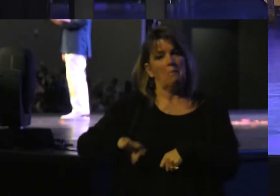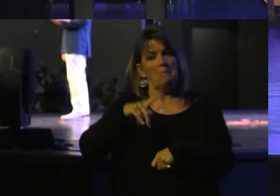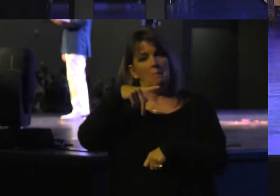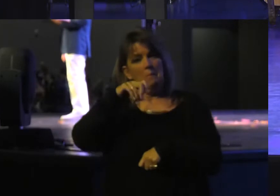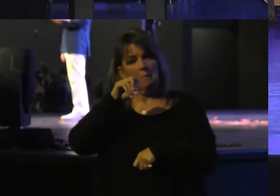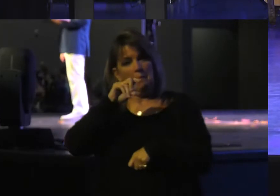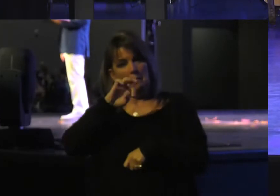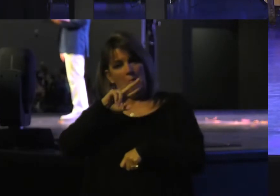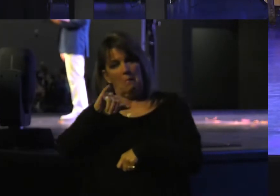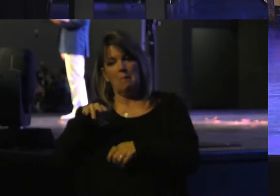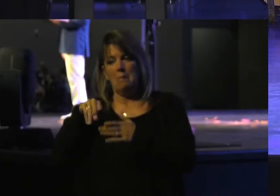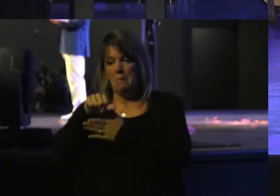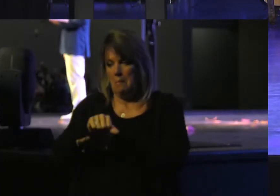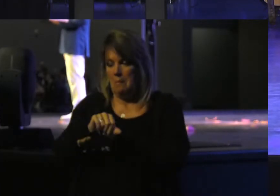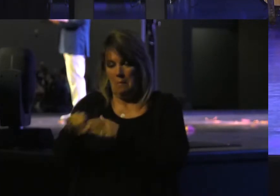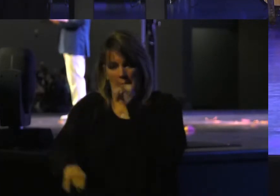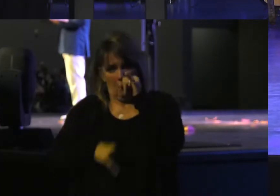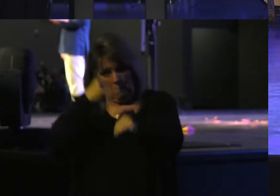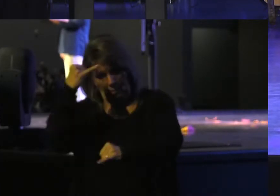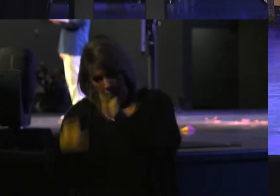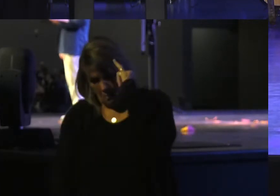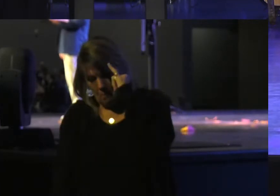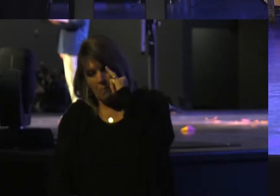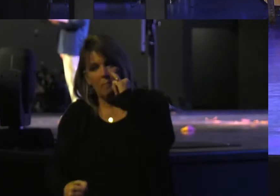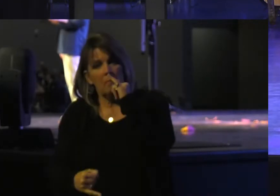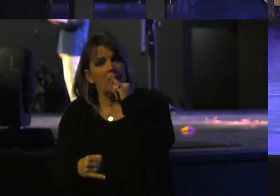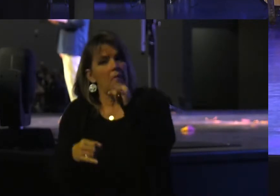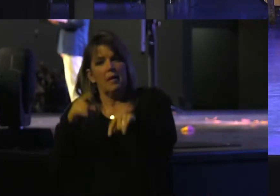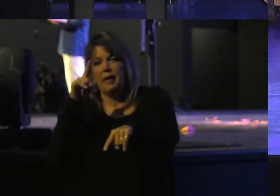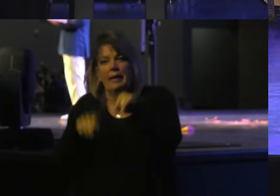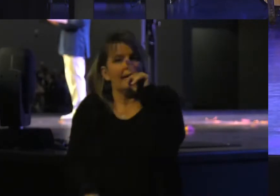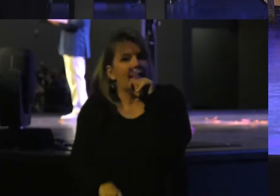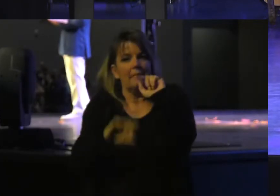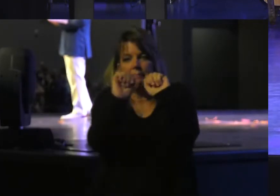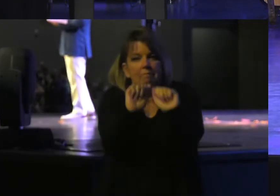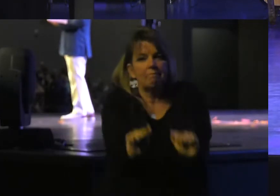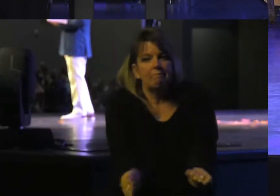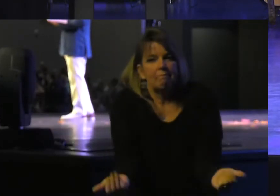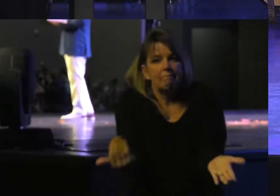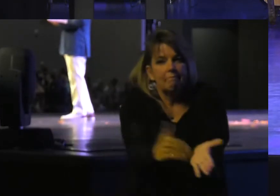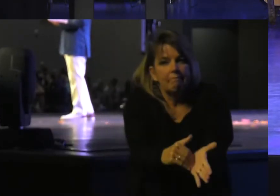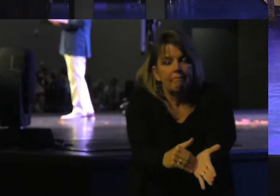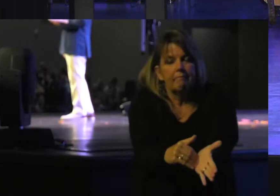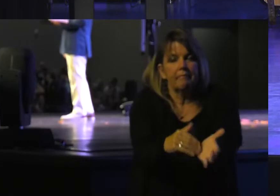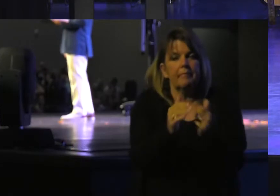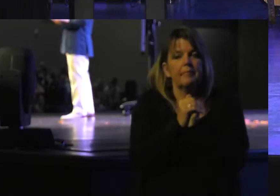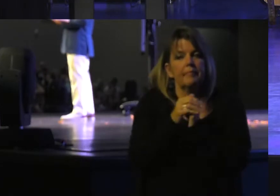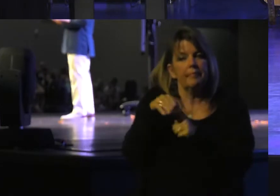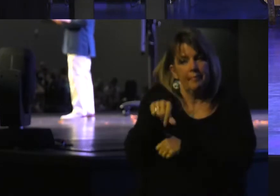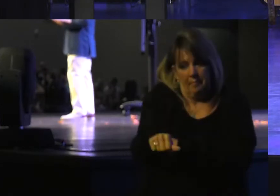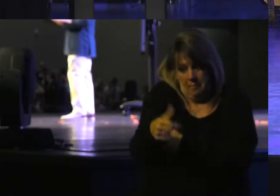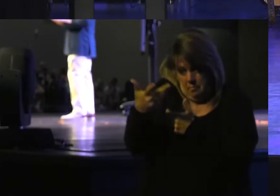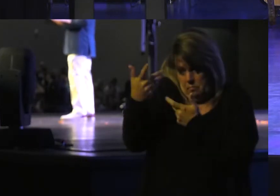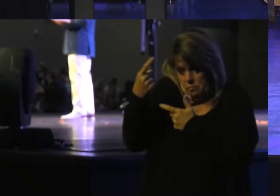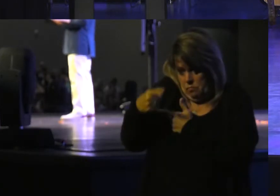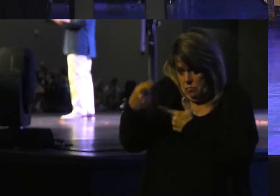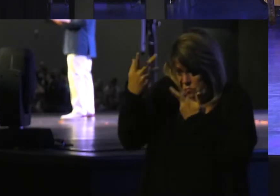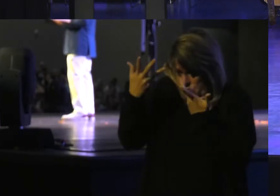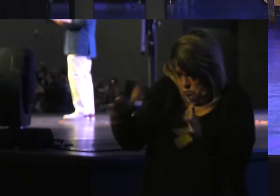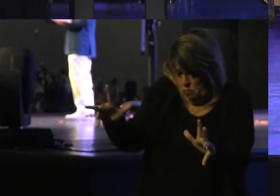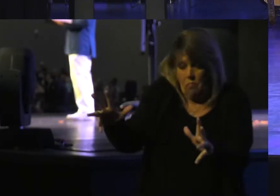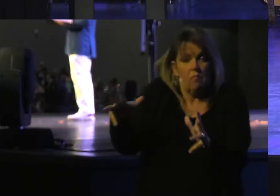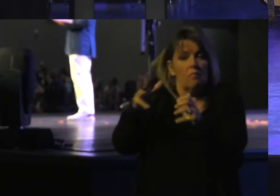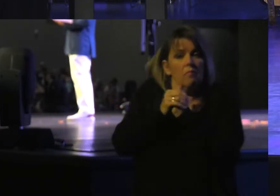But buy it in its final form. A form where it cannot be reshaped or reformed. Buy it once it has already been